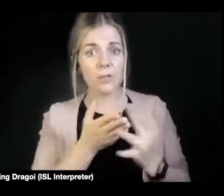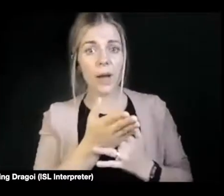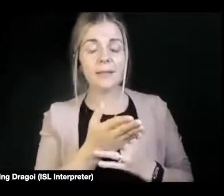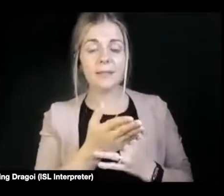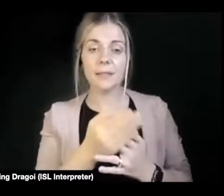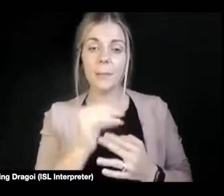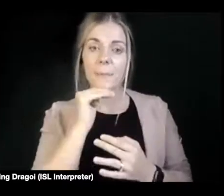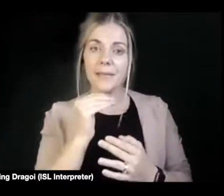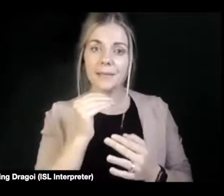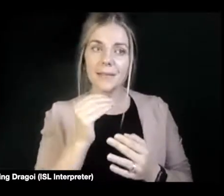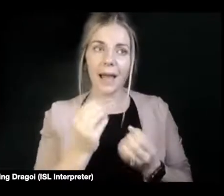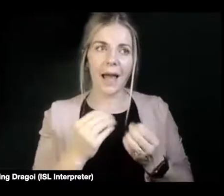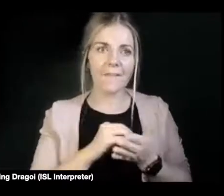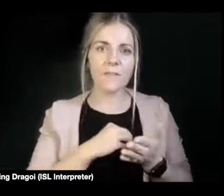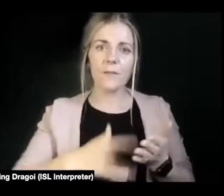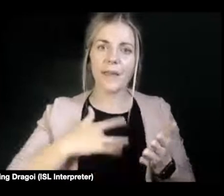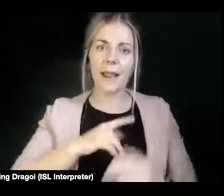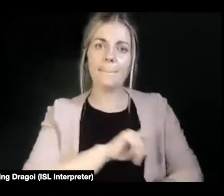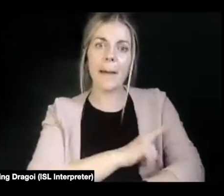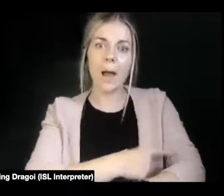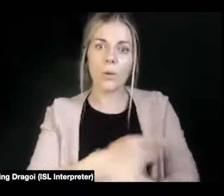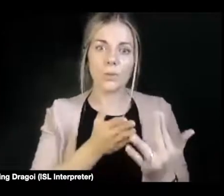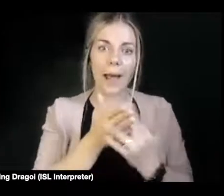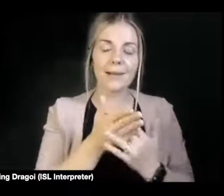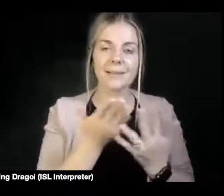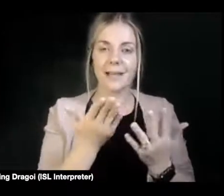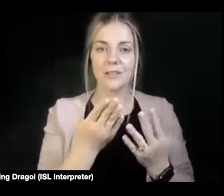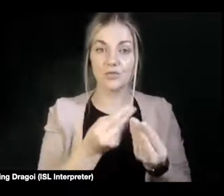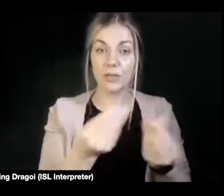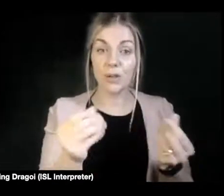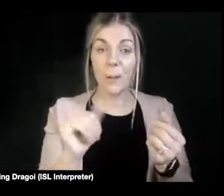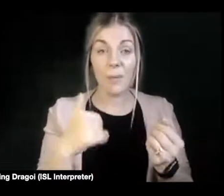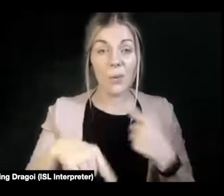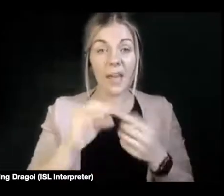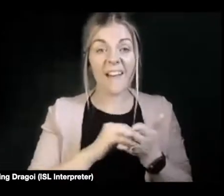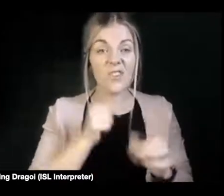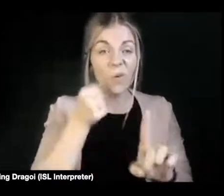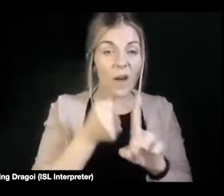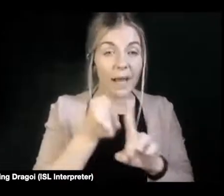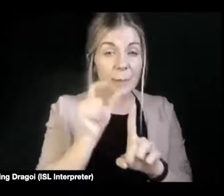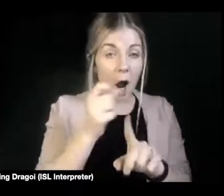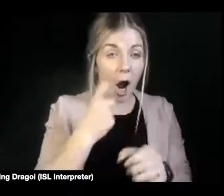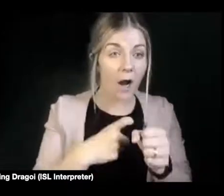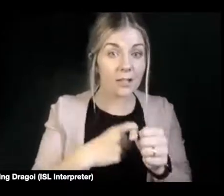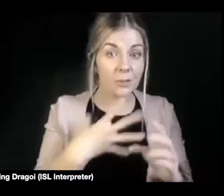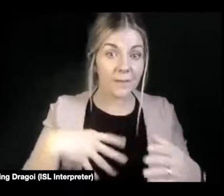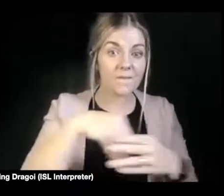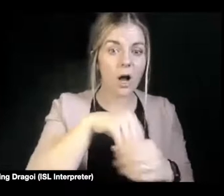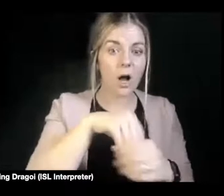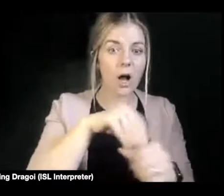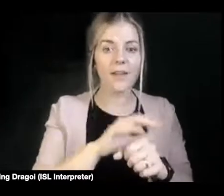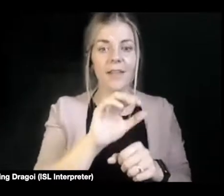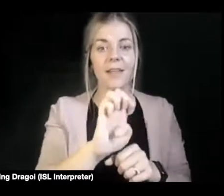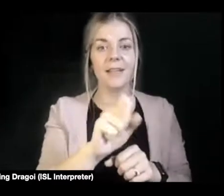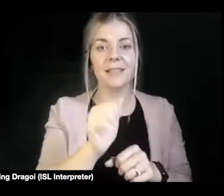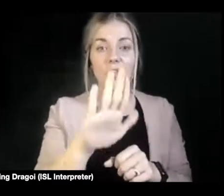resources. We may have to fight that extra harder to be included in the sexual liberation movement, but we deserve to be here in